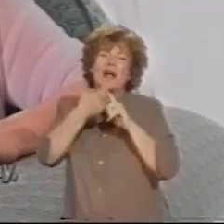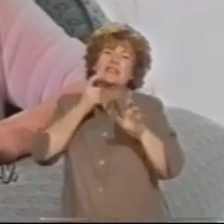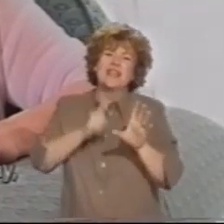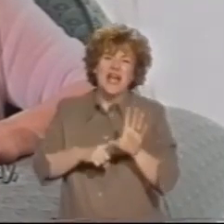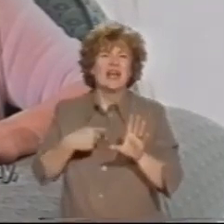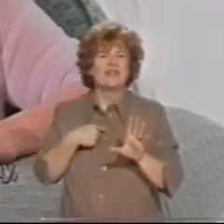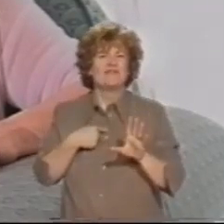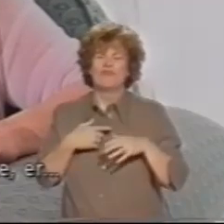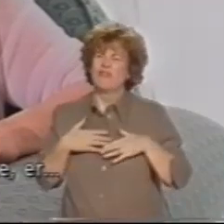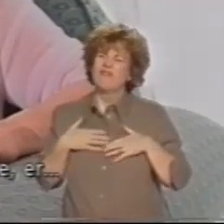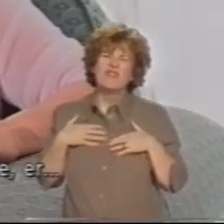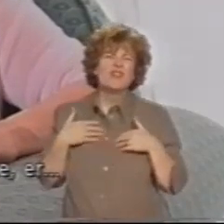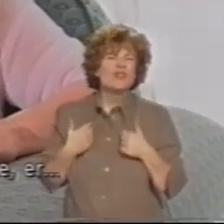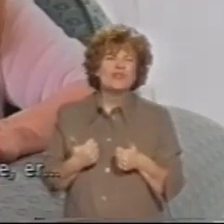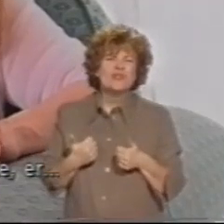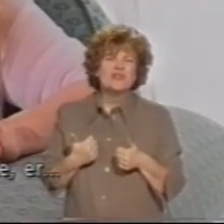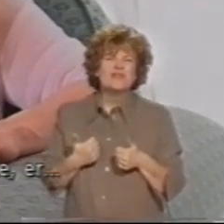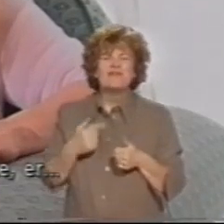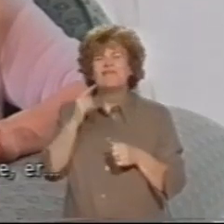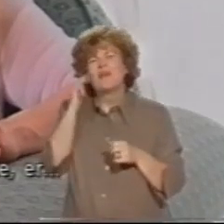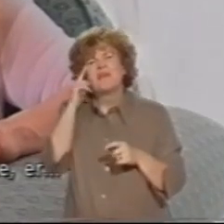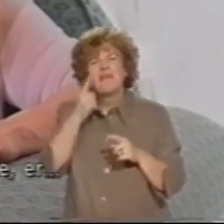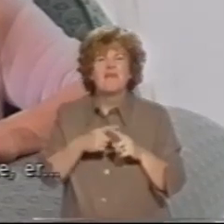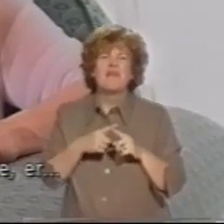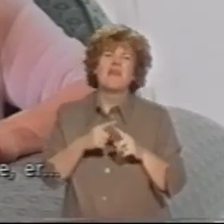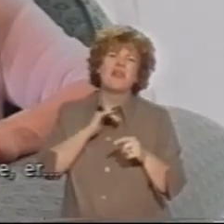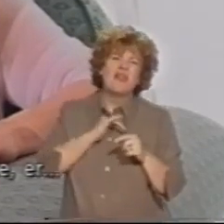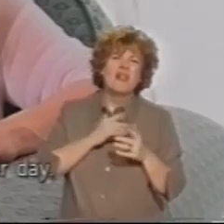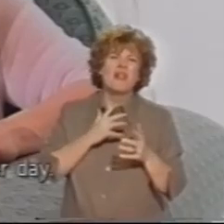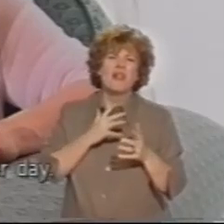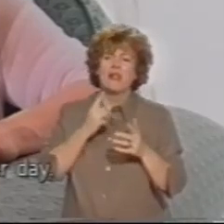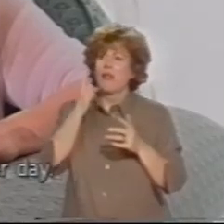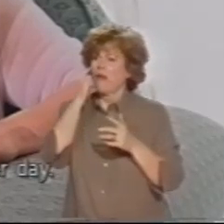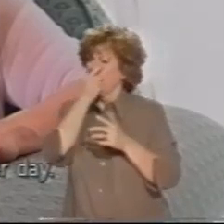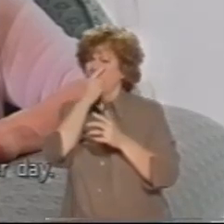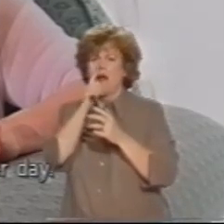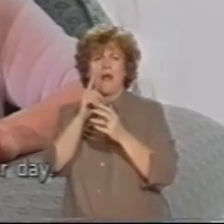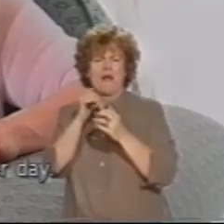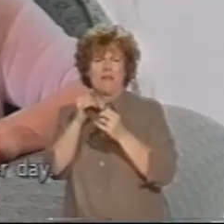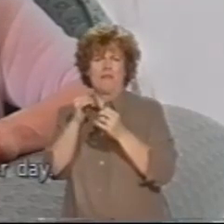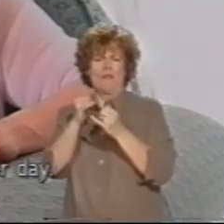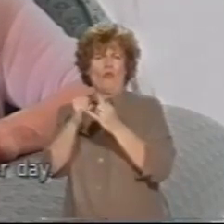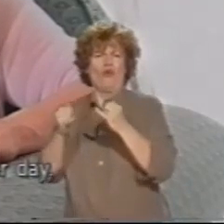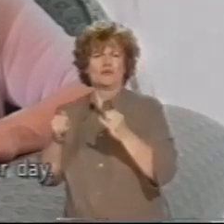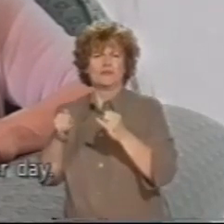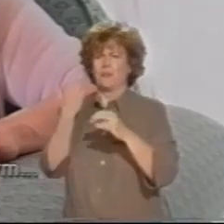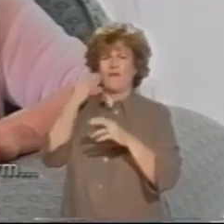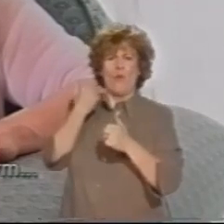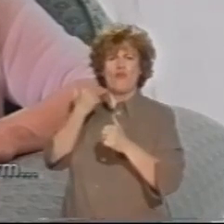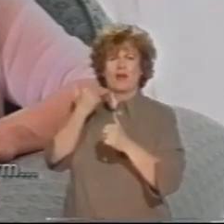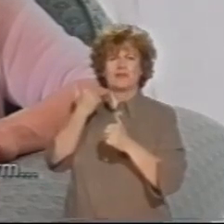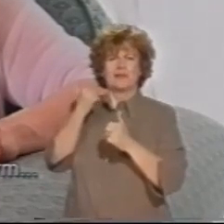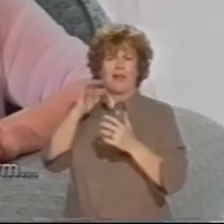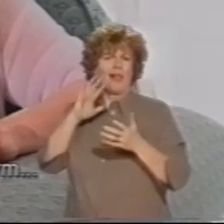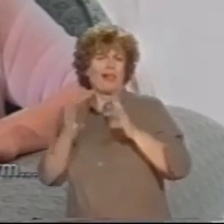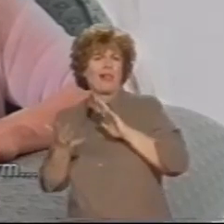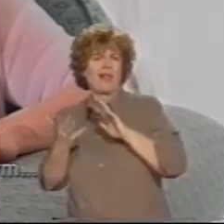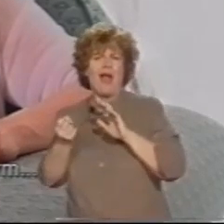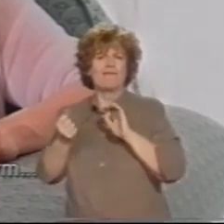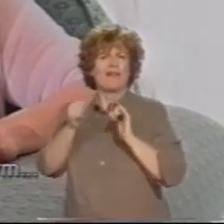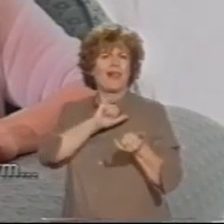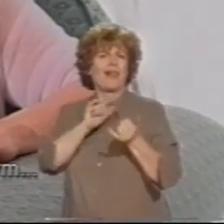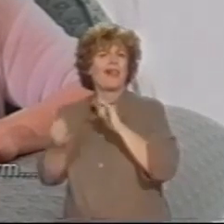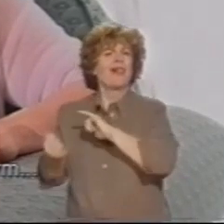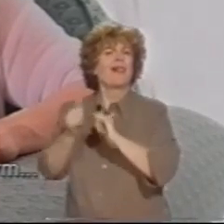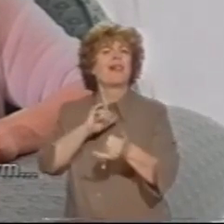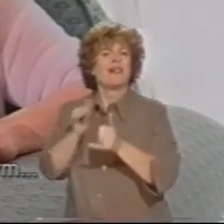good one day, then maybe your vision isn't quite what it would be on another day. But what I have